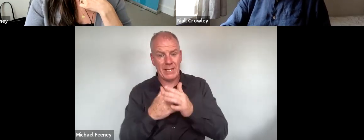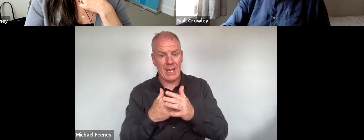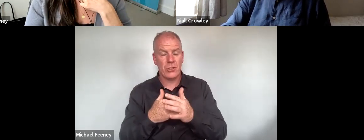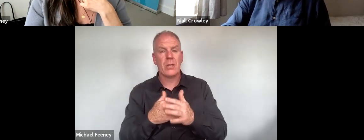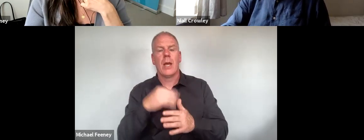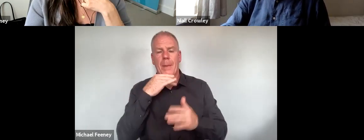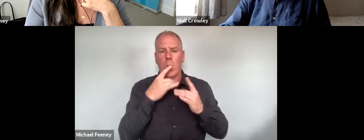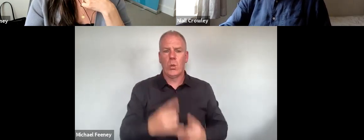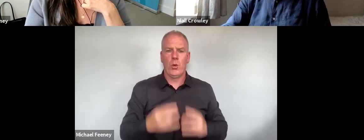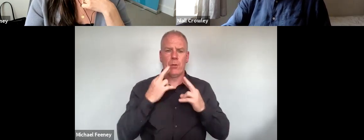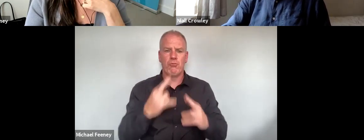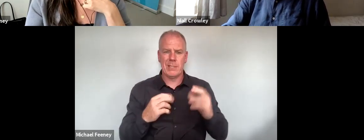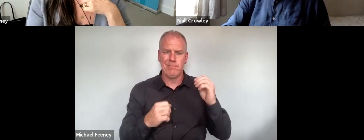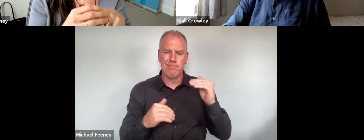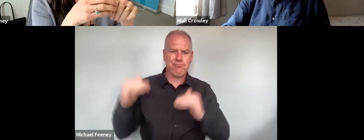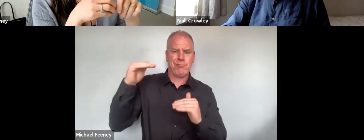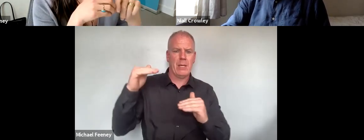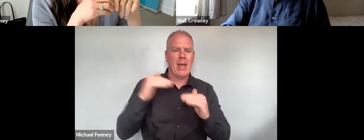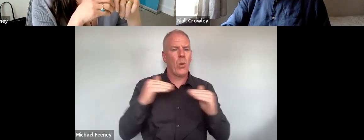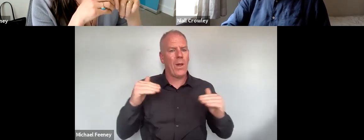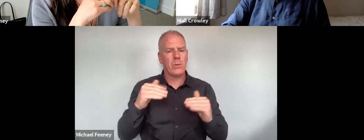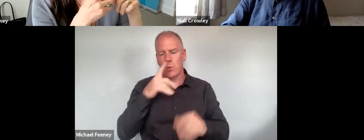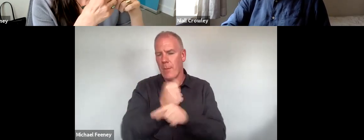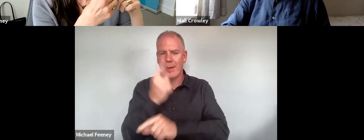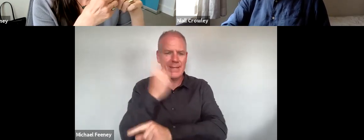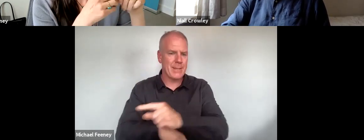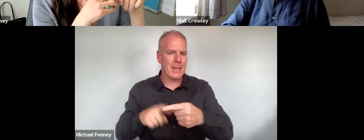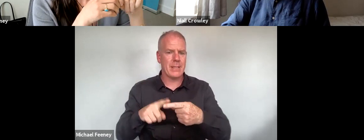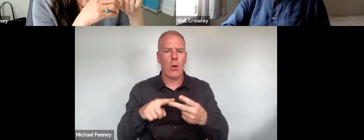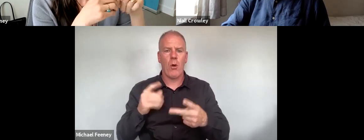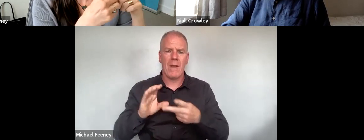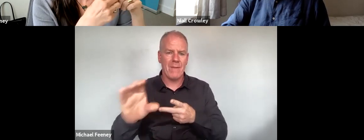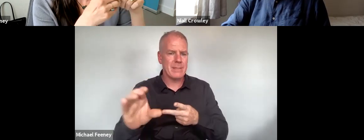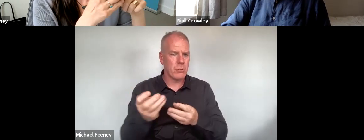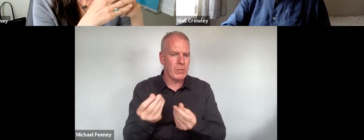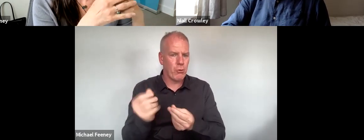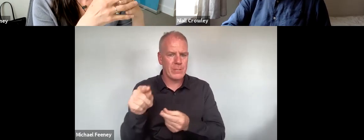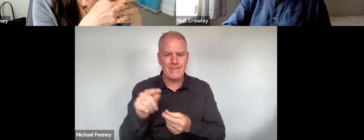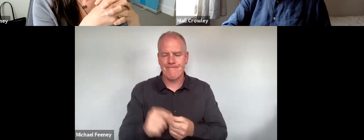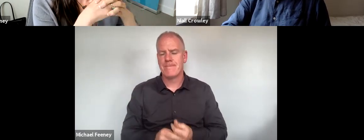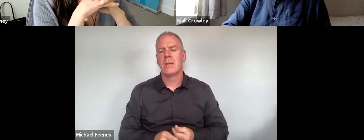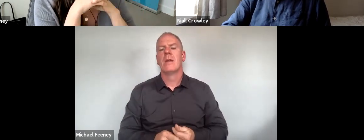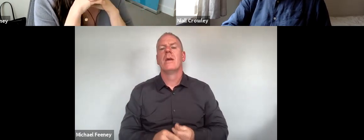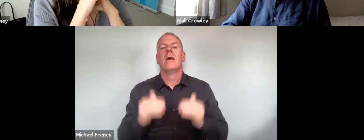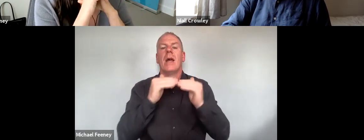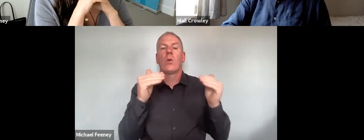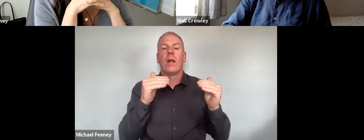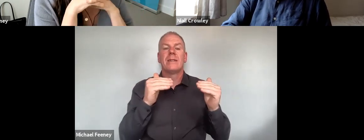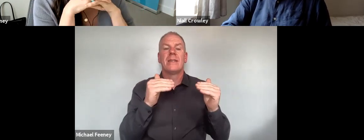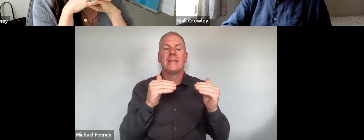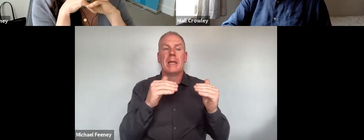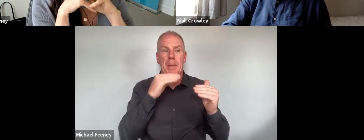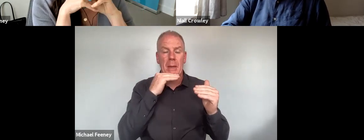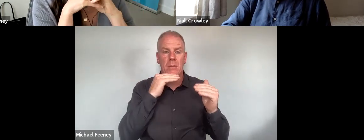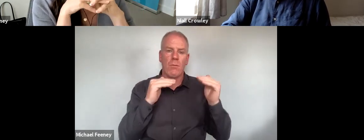dominating the equality mandate in terms of visibility and in terms of investment of resources. The equality mandate gets reduced to a